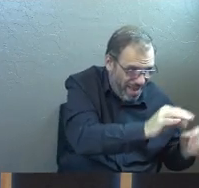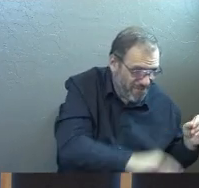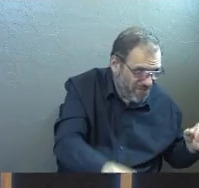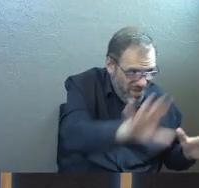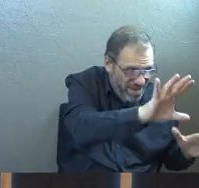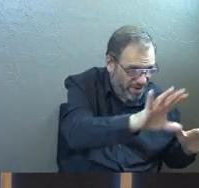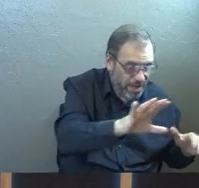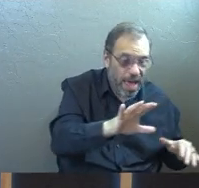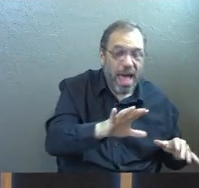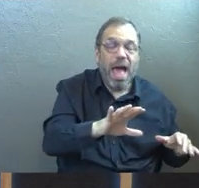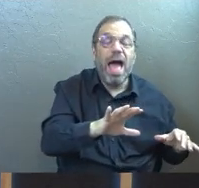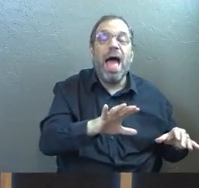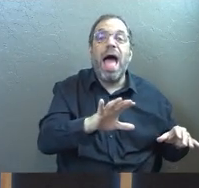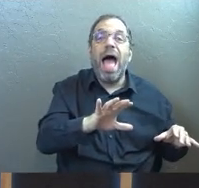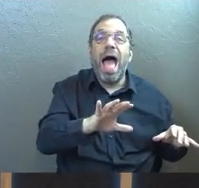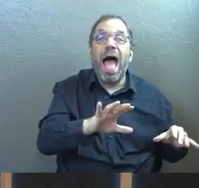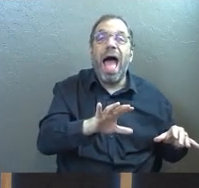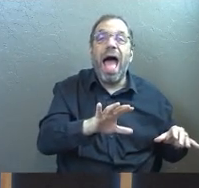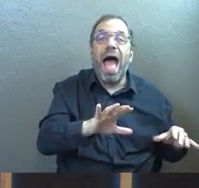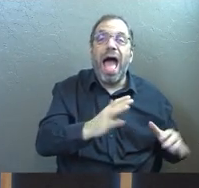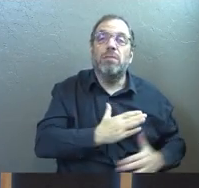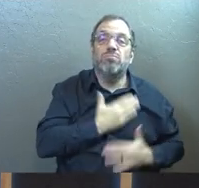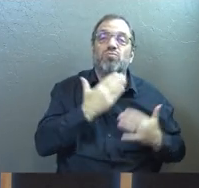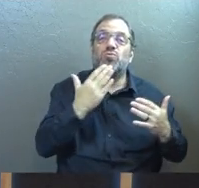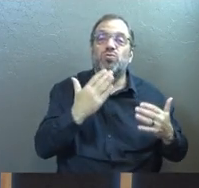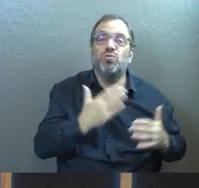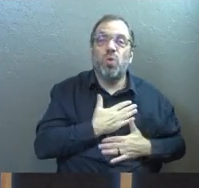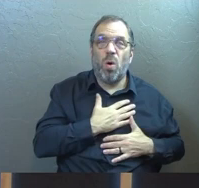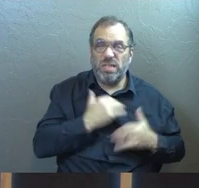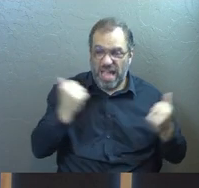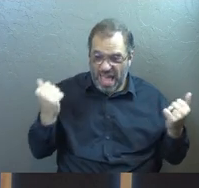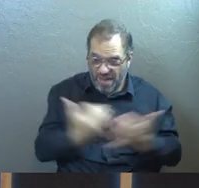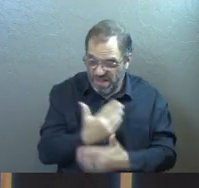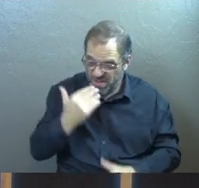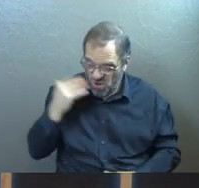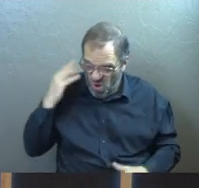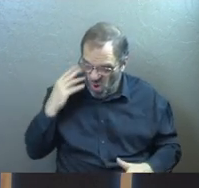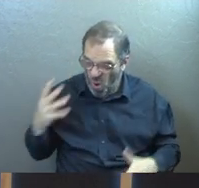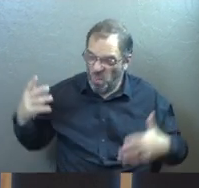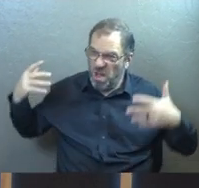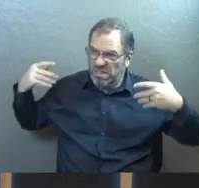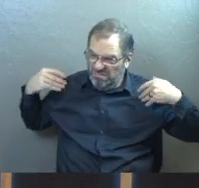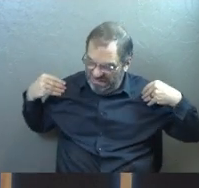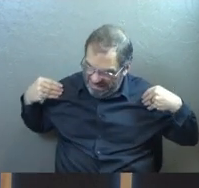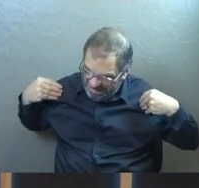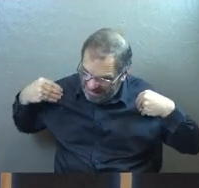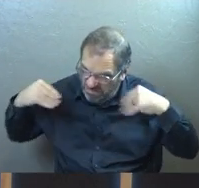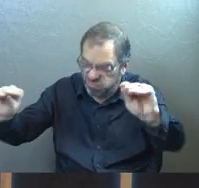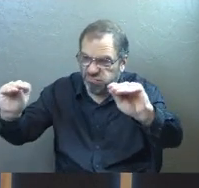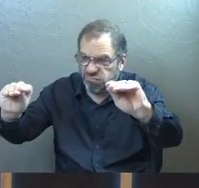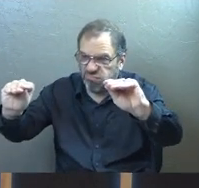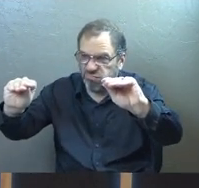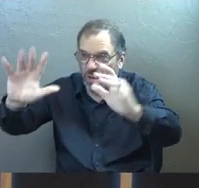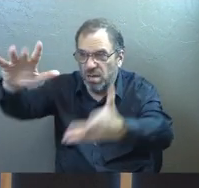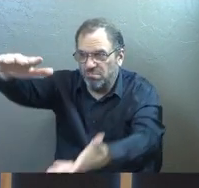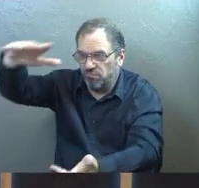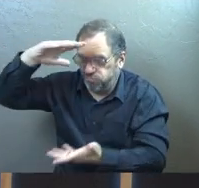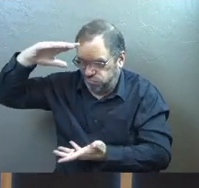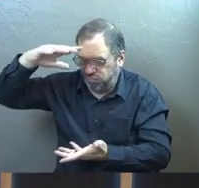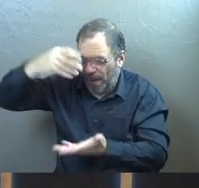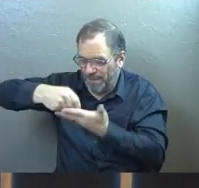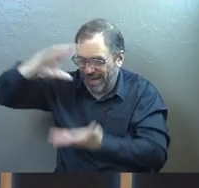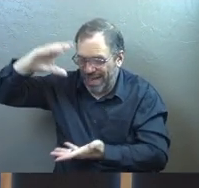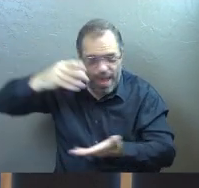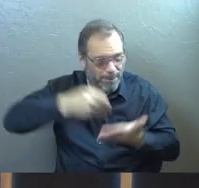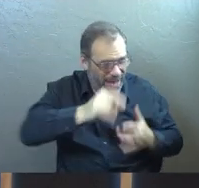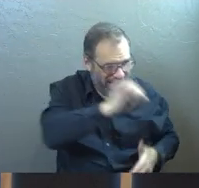And says, and then the man goes and joyfully liquidates every single asset that he has so that he can buy